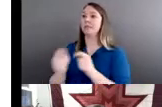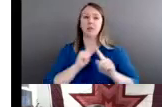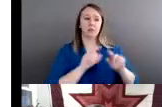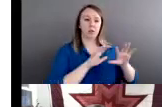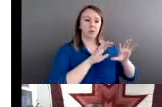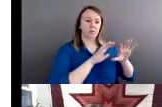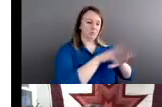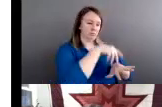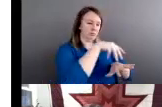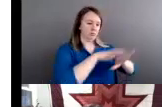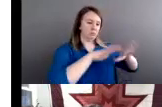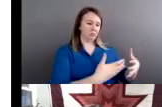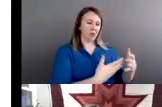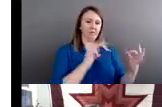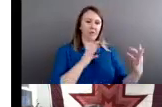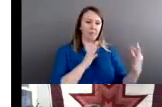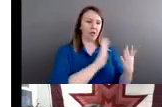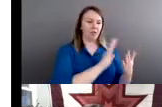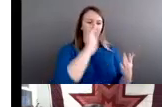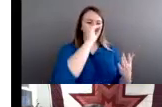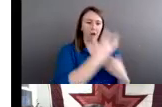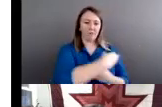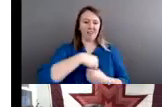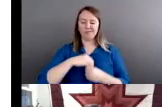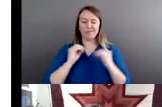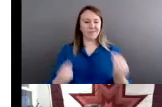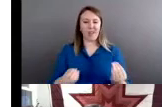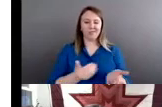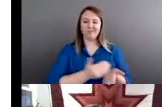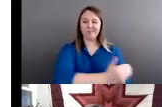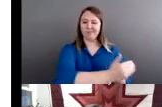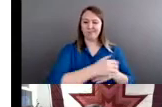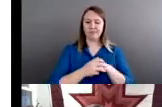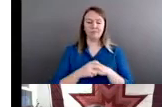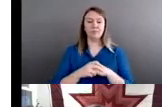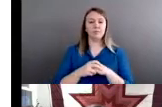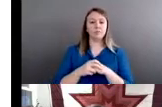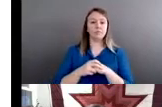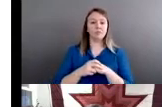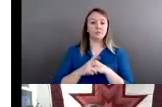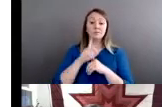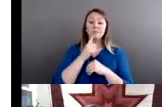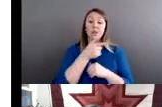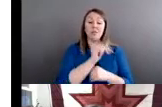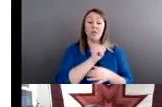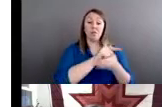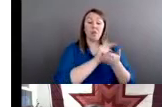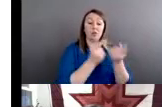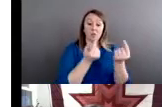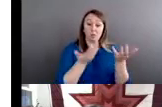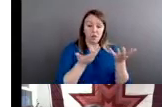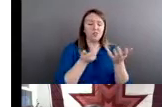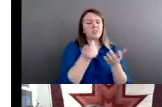And it does a number of things. It requires tribal nations to comply with the